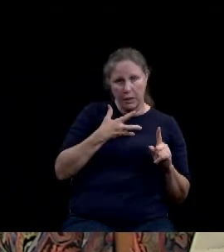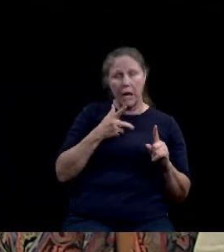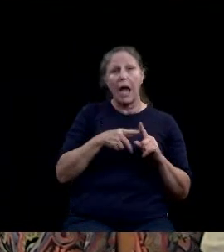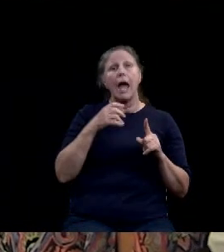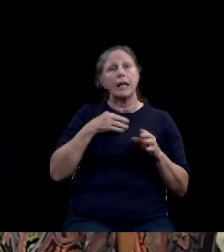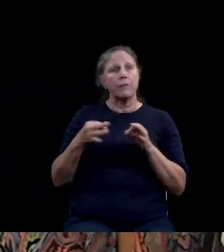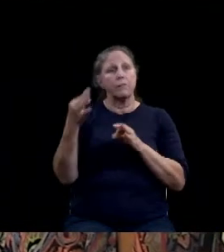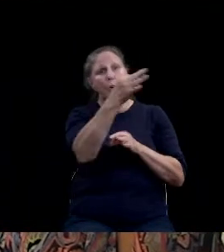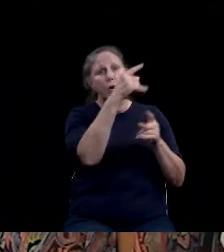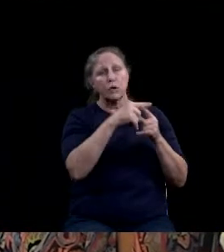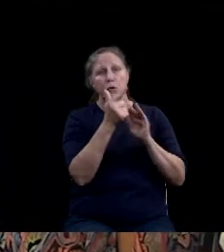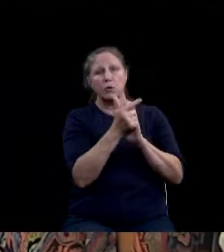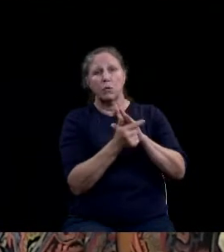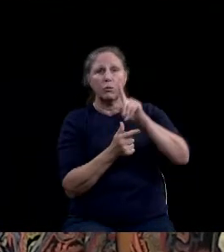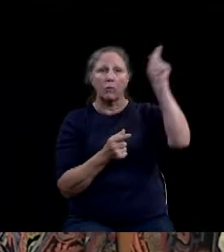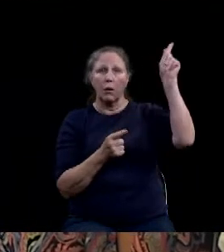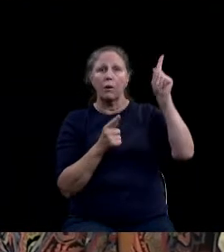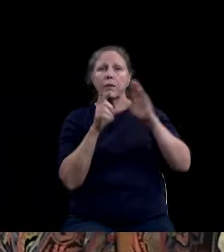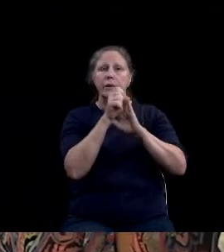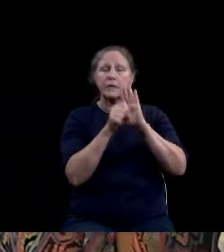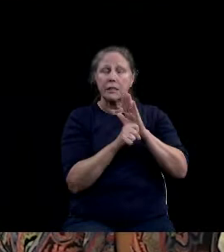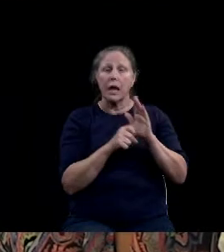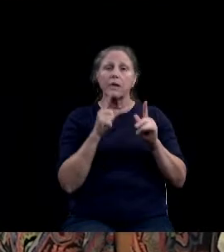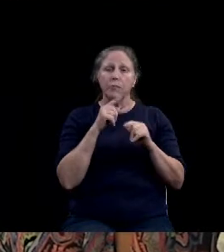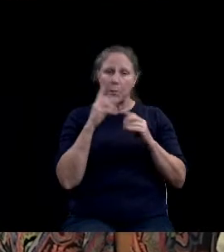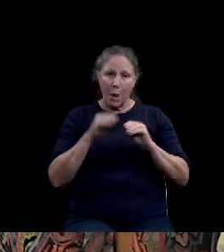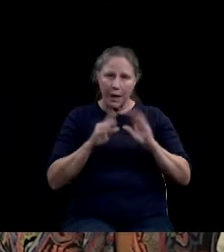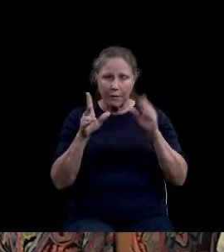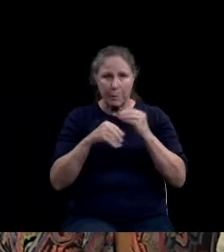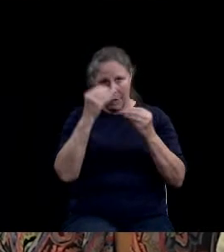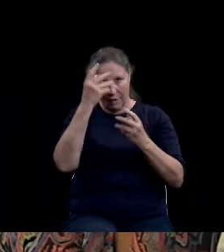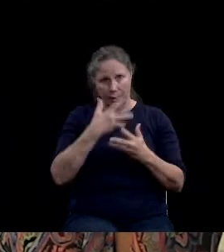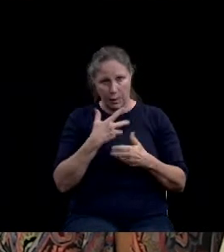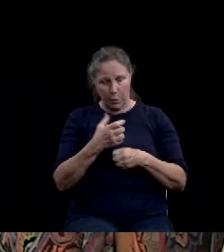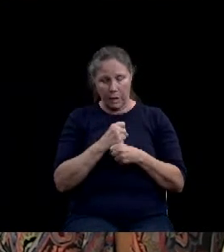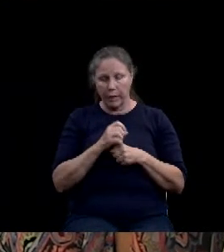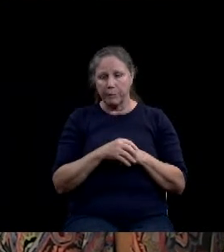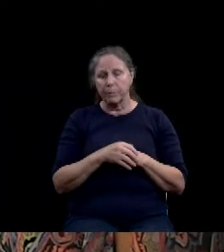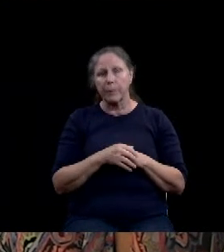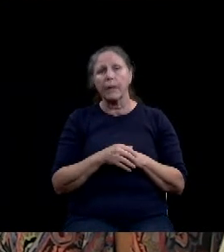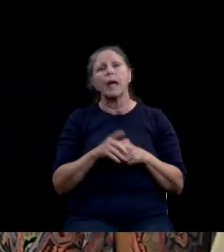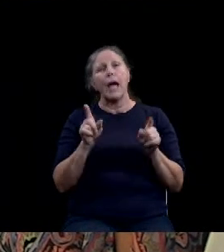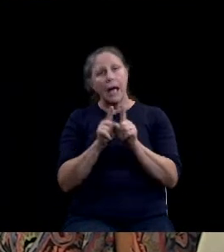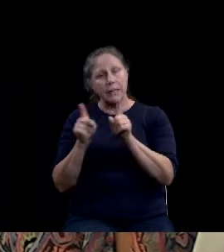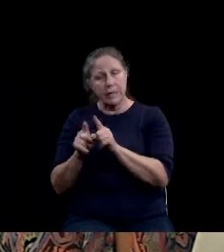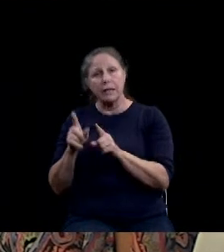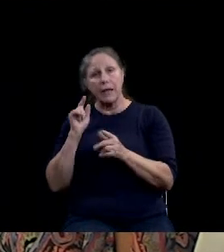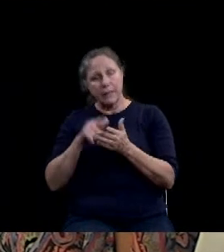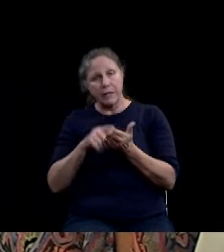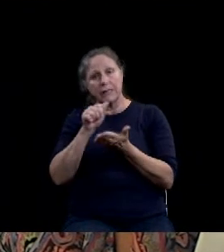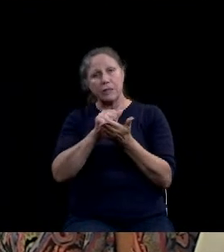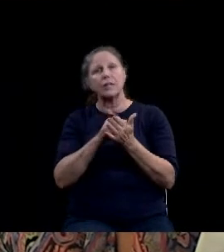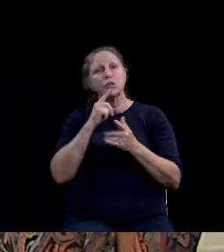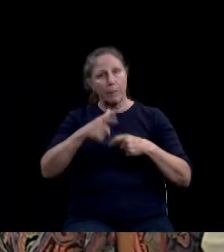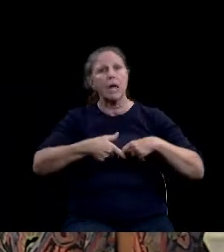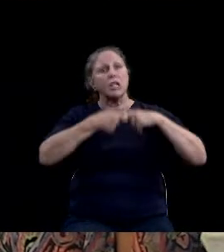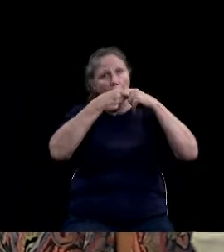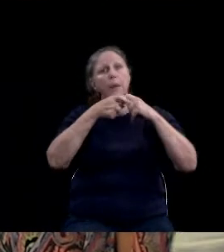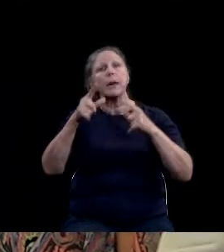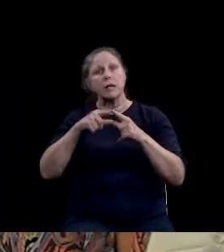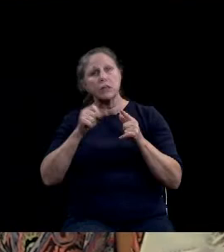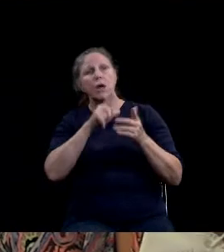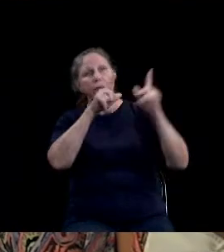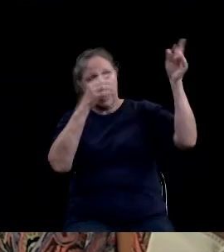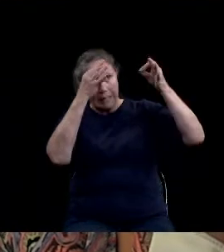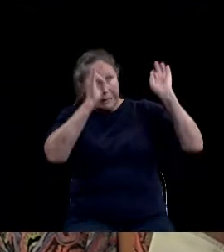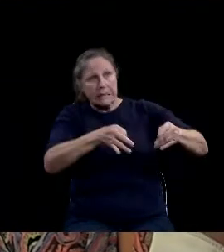on the information we have received. As such, this agenda item should be tabled until the Attorney General has responded to our request for